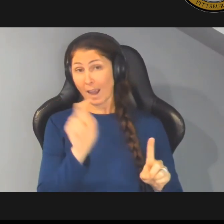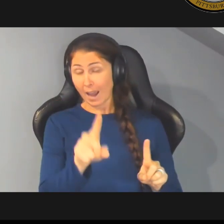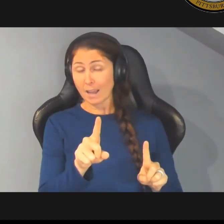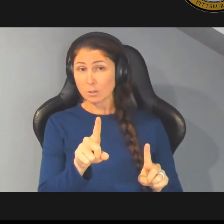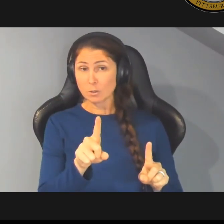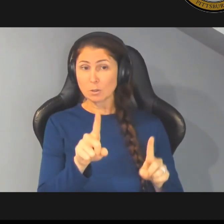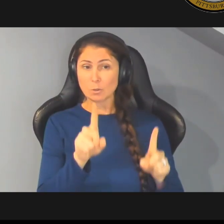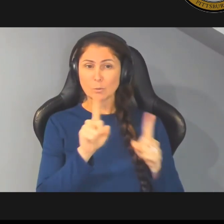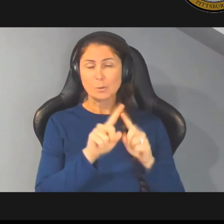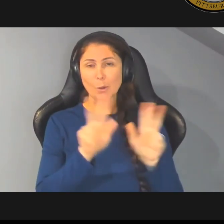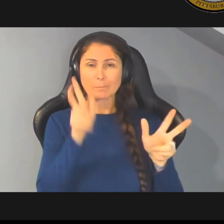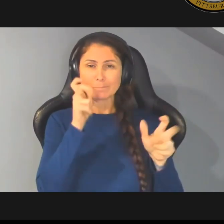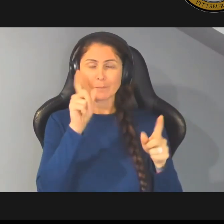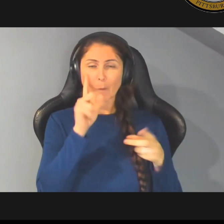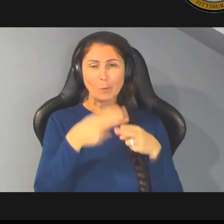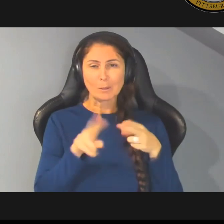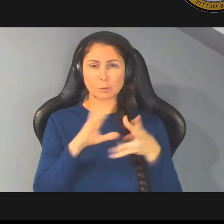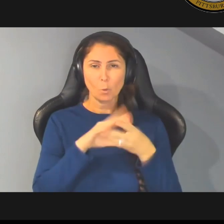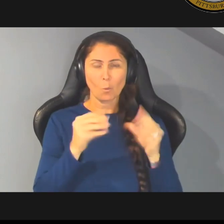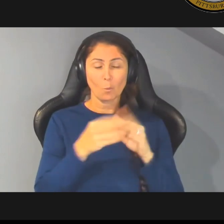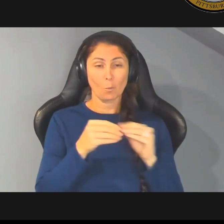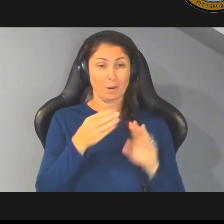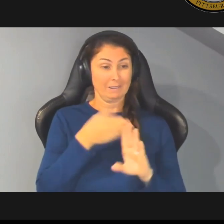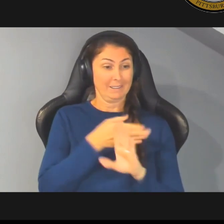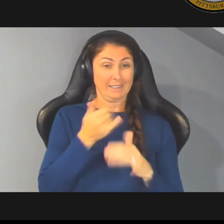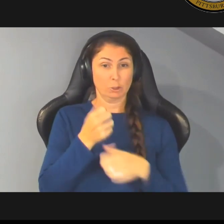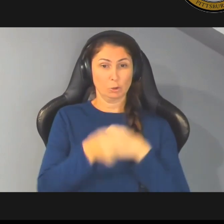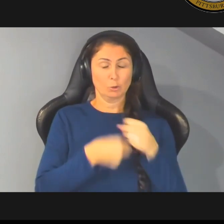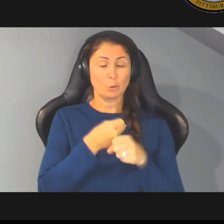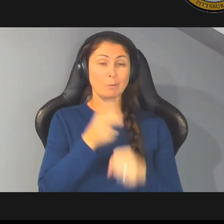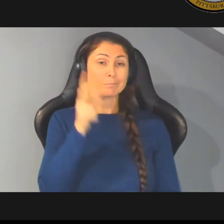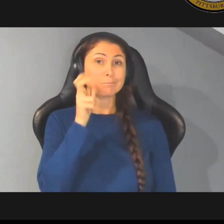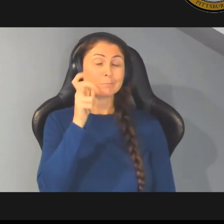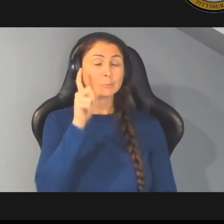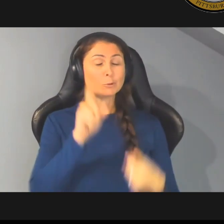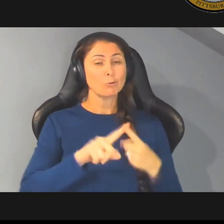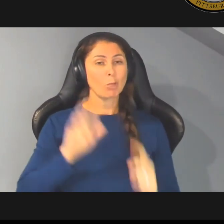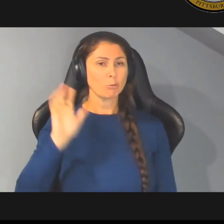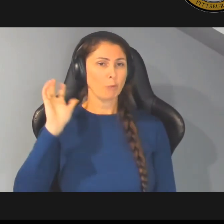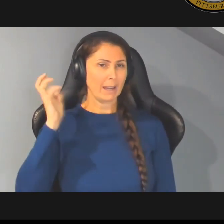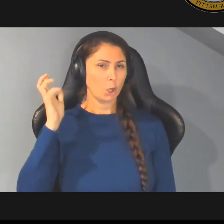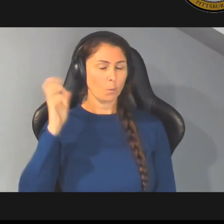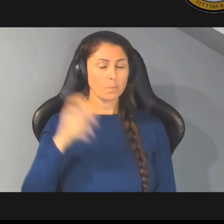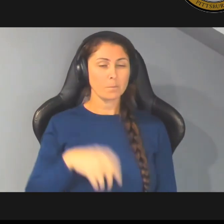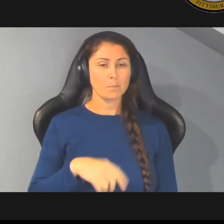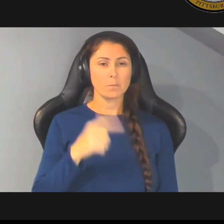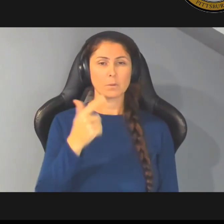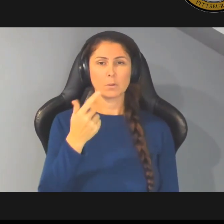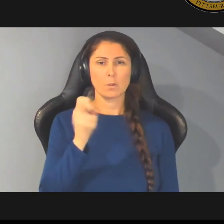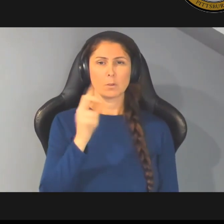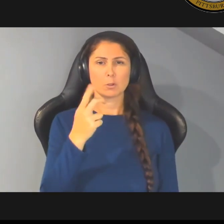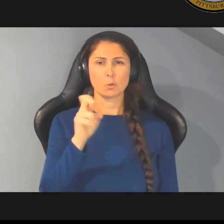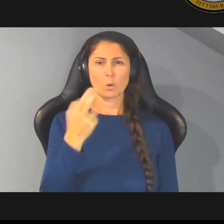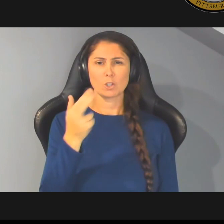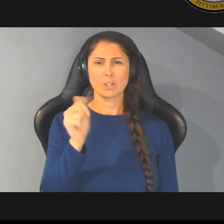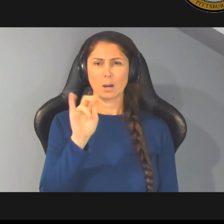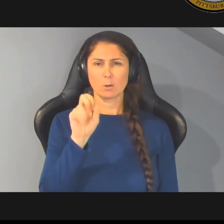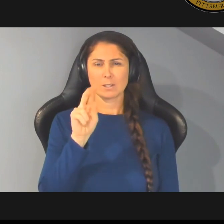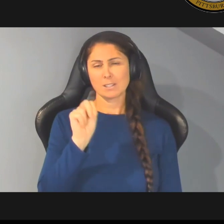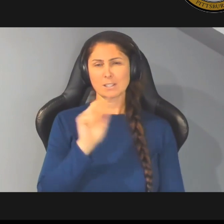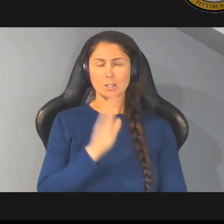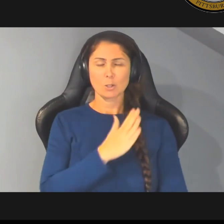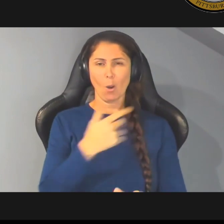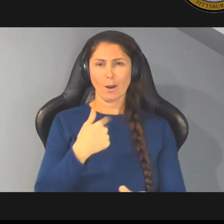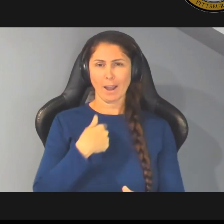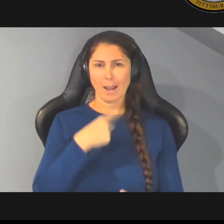little story uh earlier this year listening to the radio uh the george harrison song i got my mindset on you came